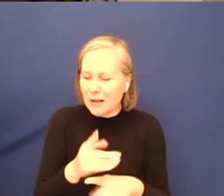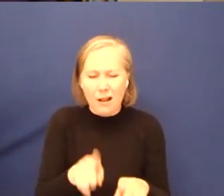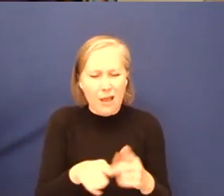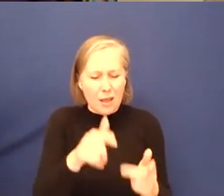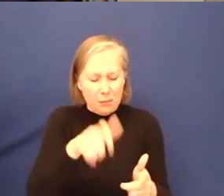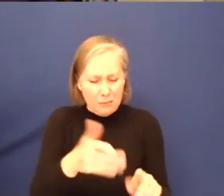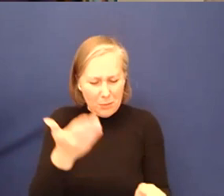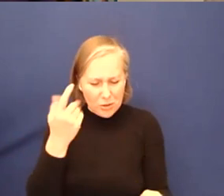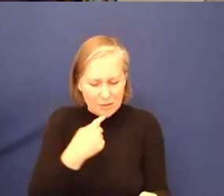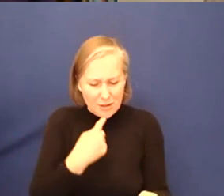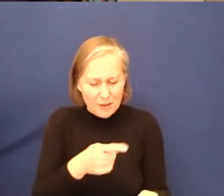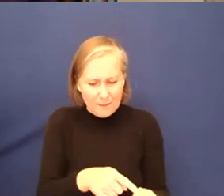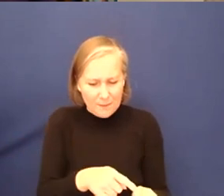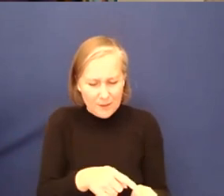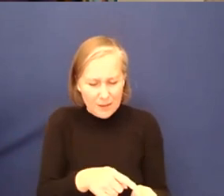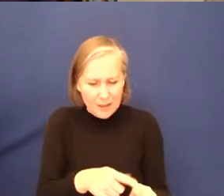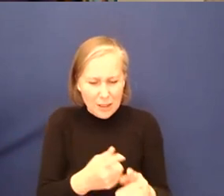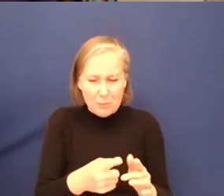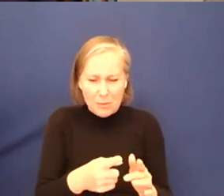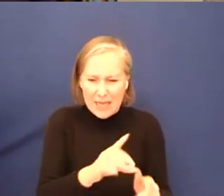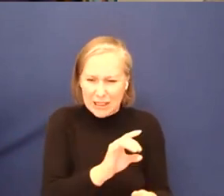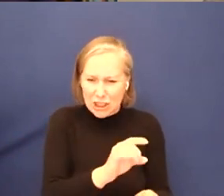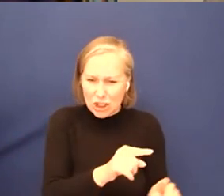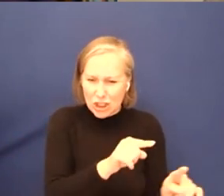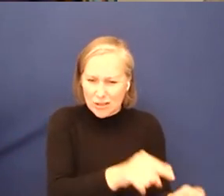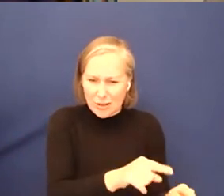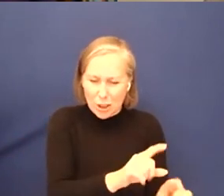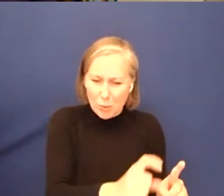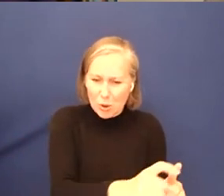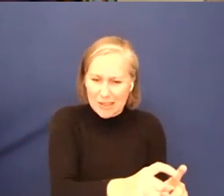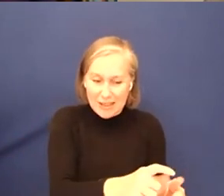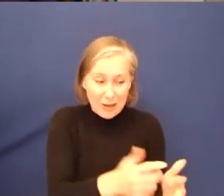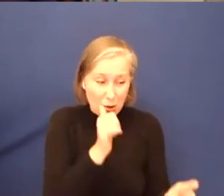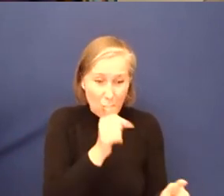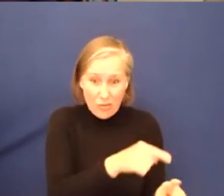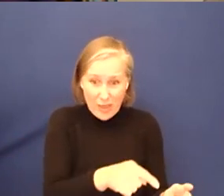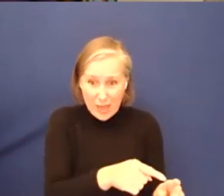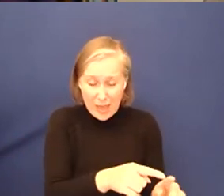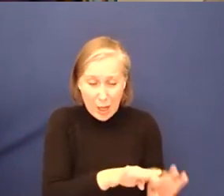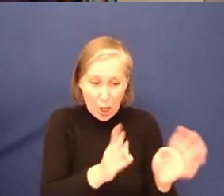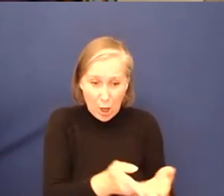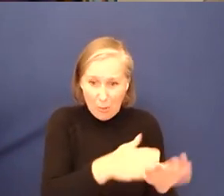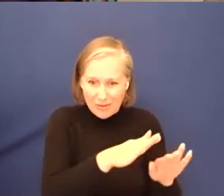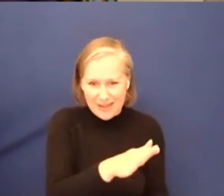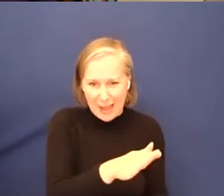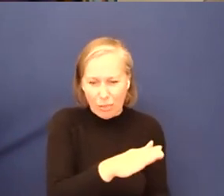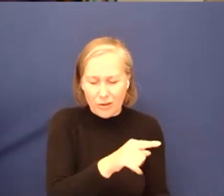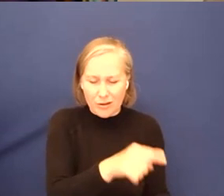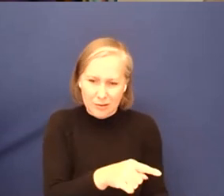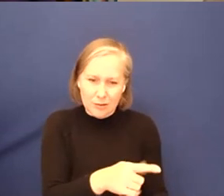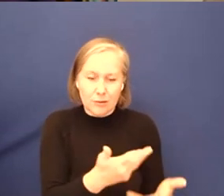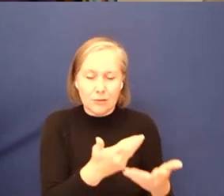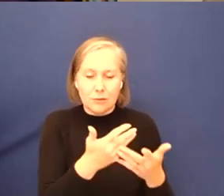mentioned issues around being an indigenous community, we know things are different in what people call the global South, and so on and so on and so on.